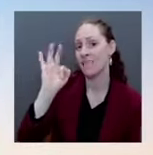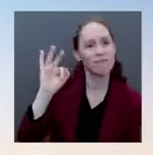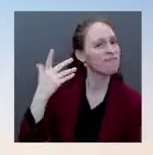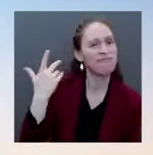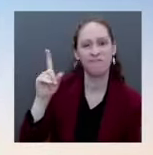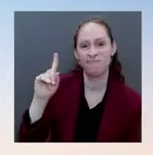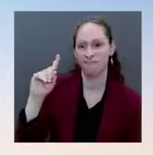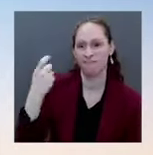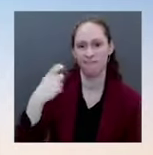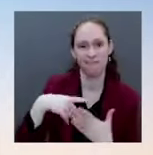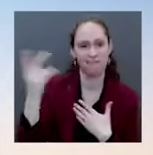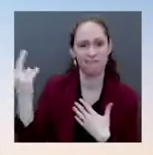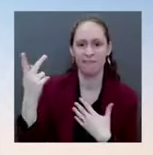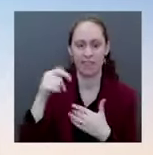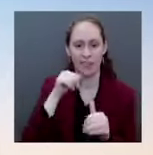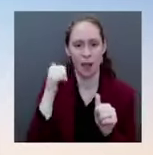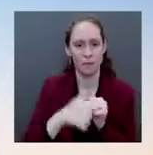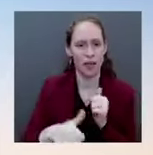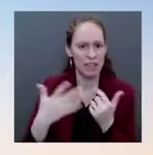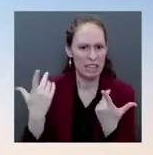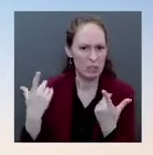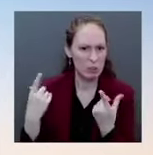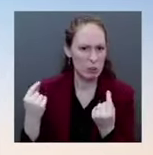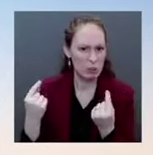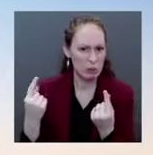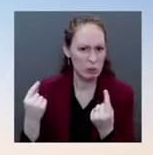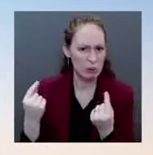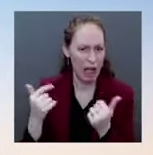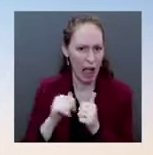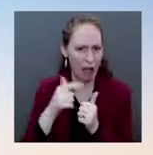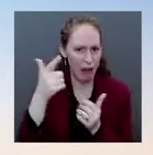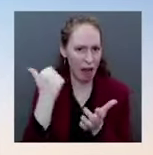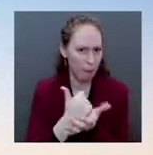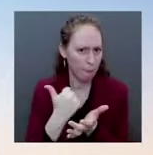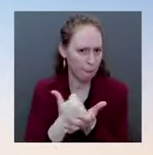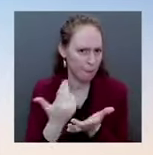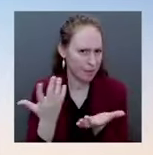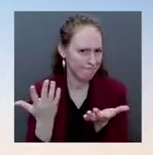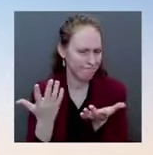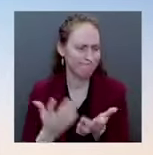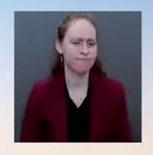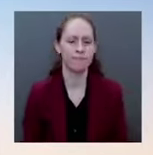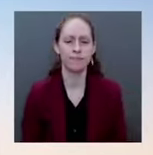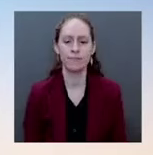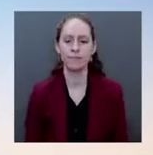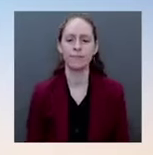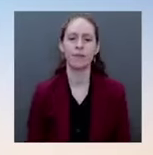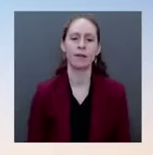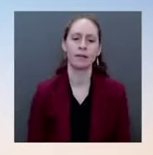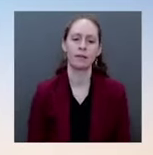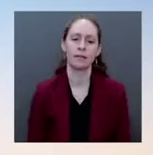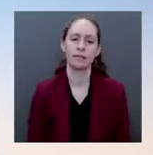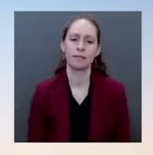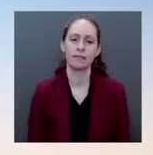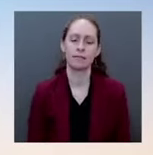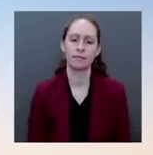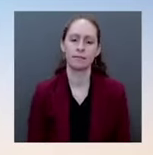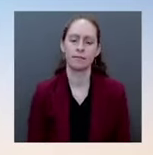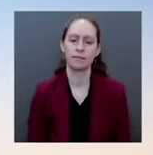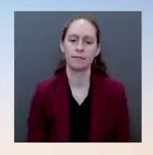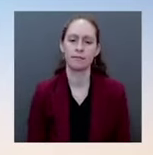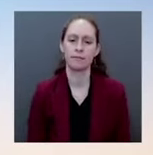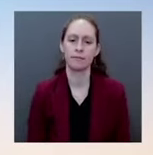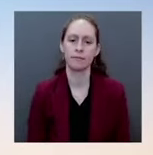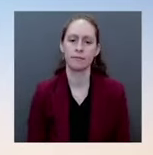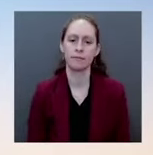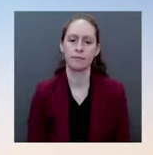Well, I would say first, what we have done is historic and has made a big difference. Number two, our central economic legislative priority is getting